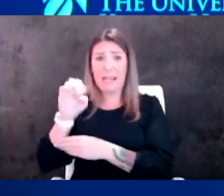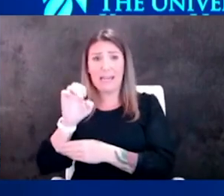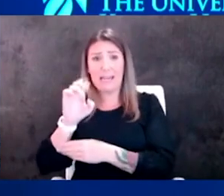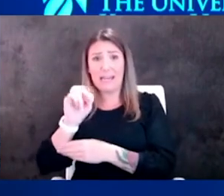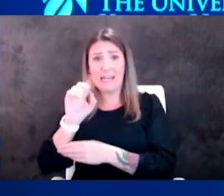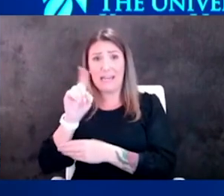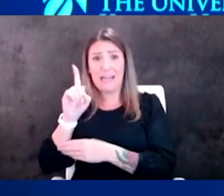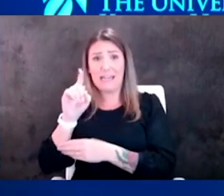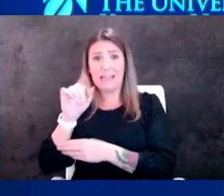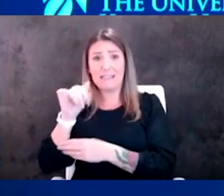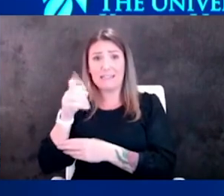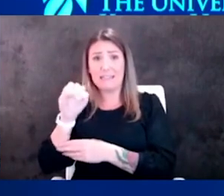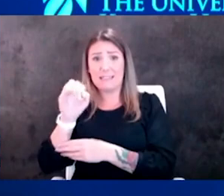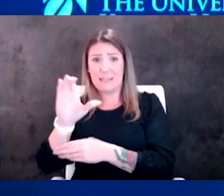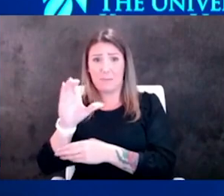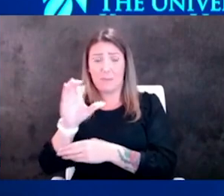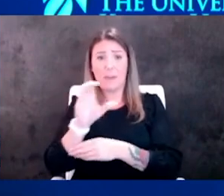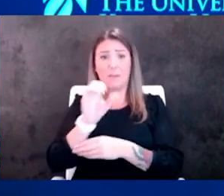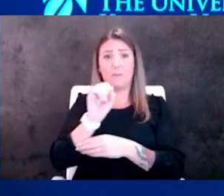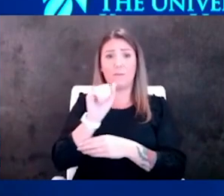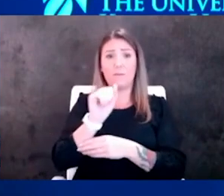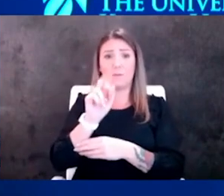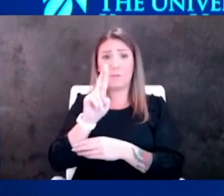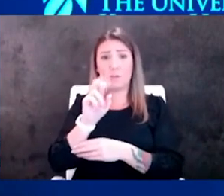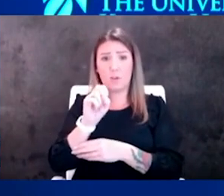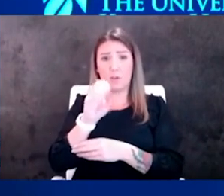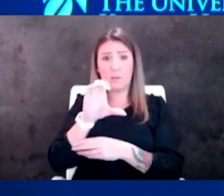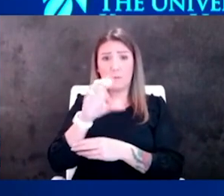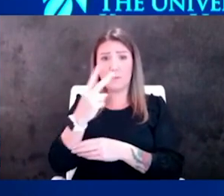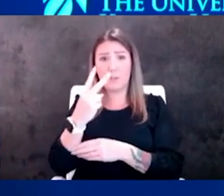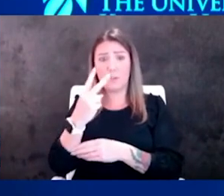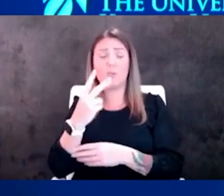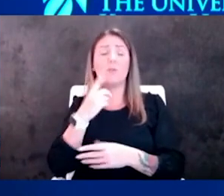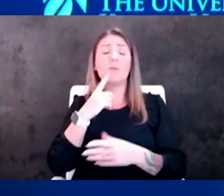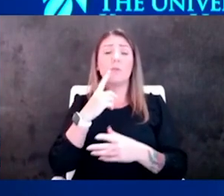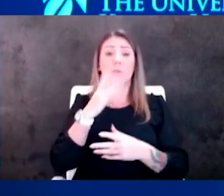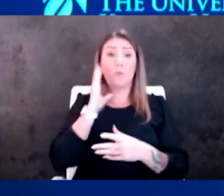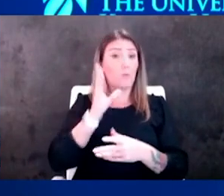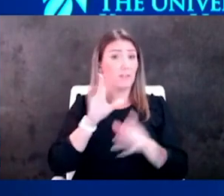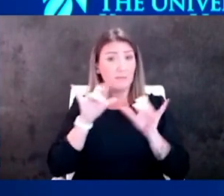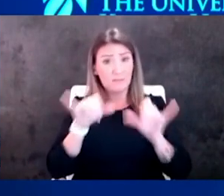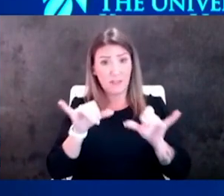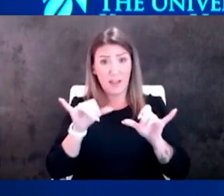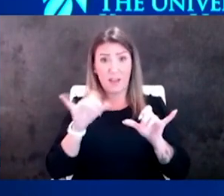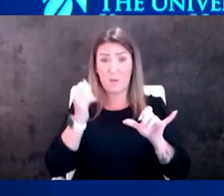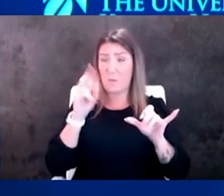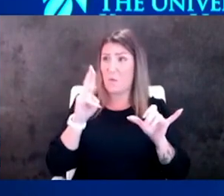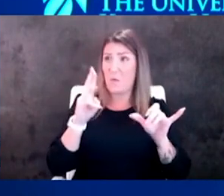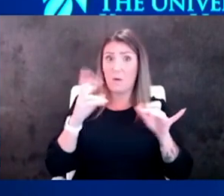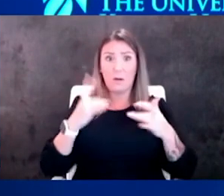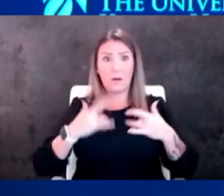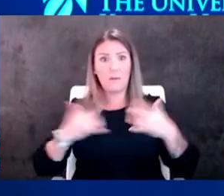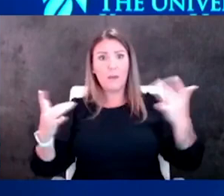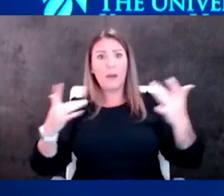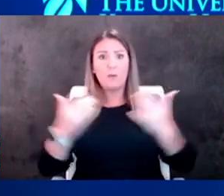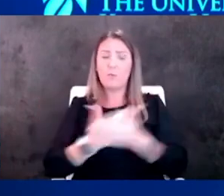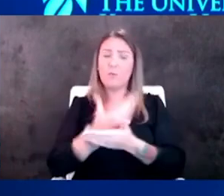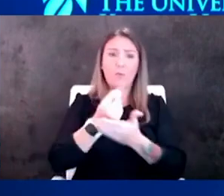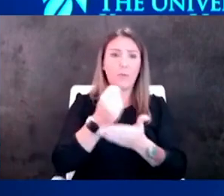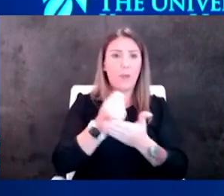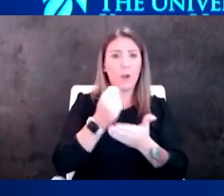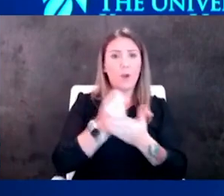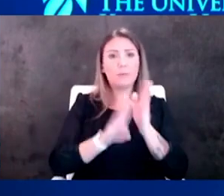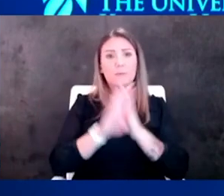sars cov2 is going to be with us right unless there's some major event or new therapy that's the developed sars cov2 is with us